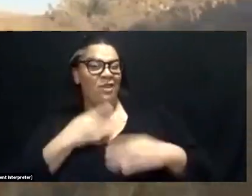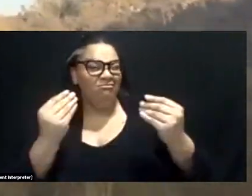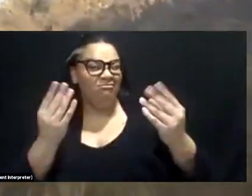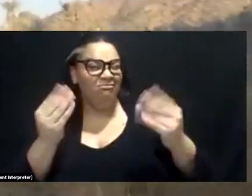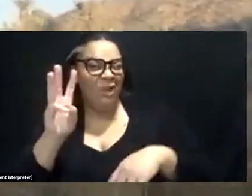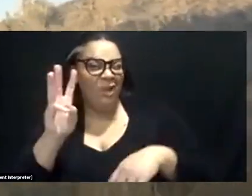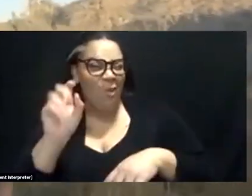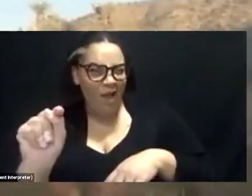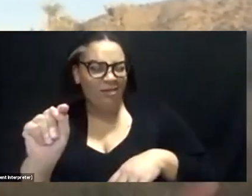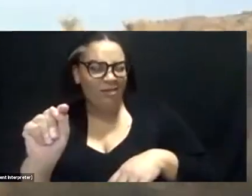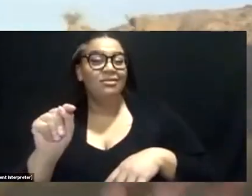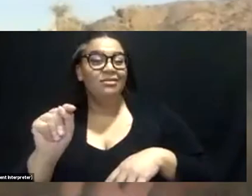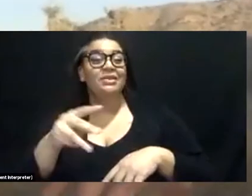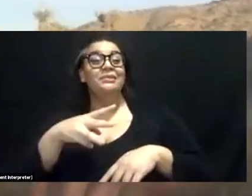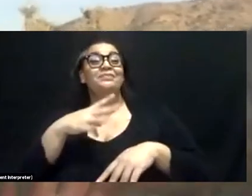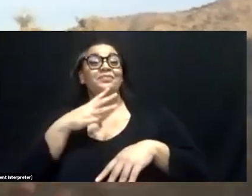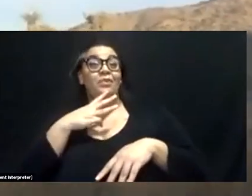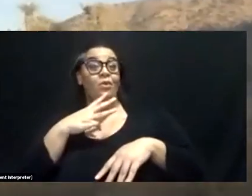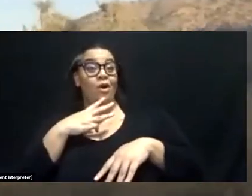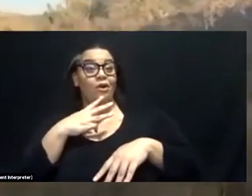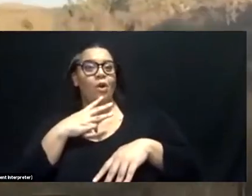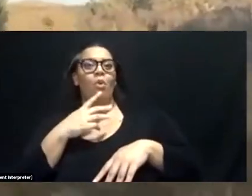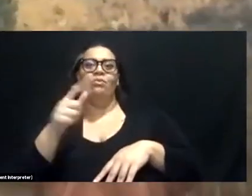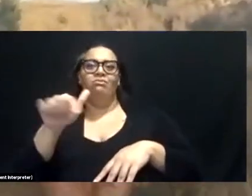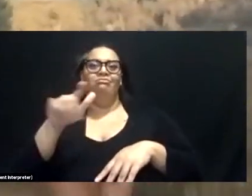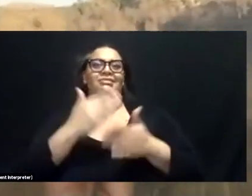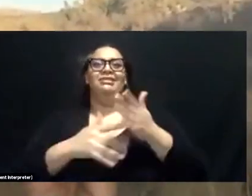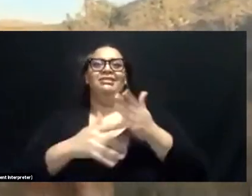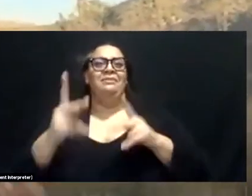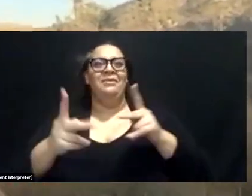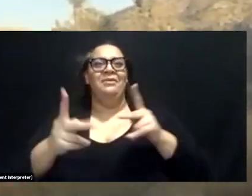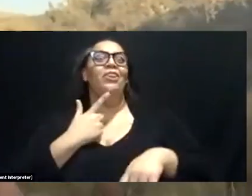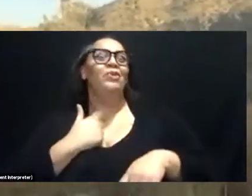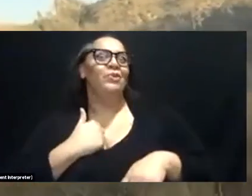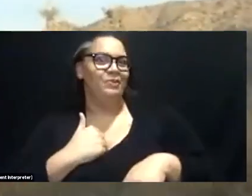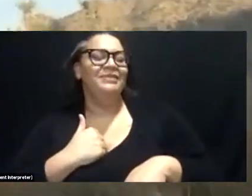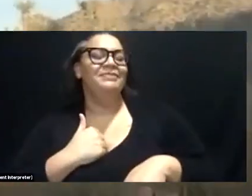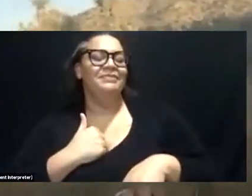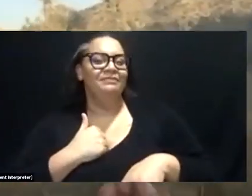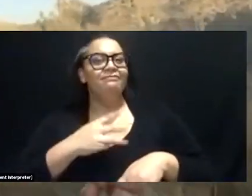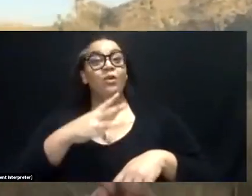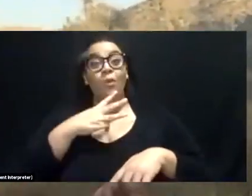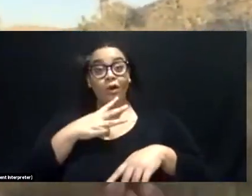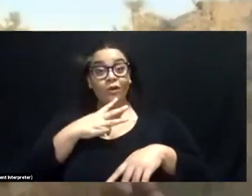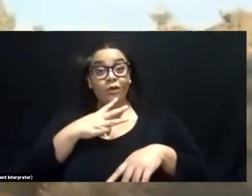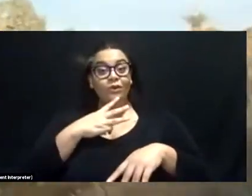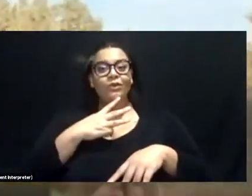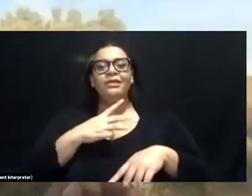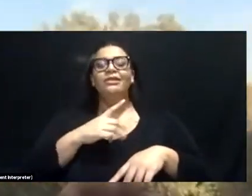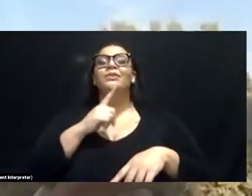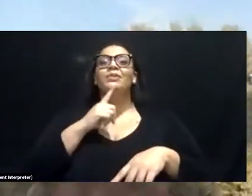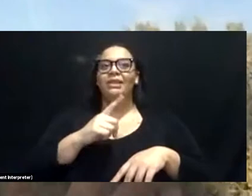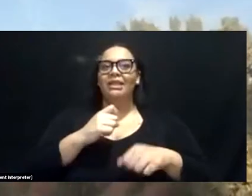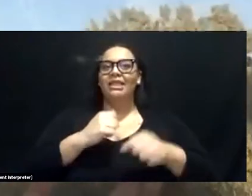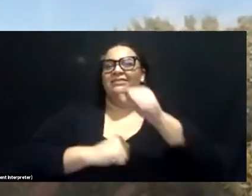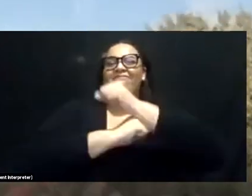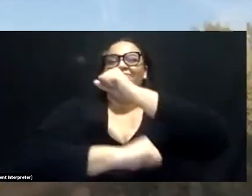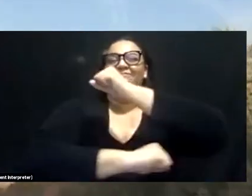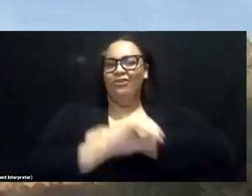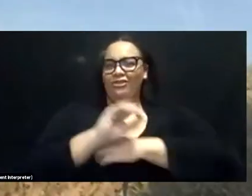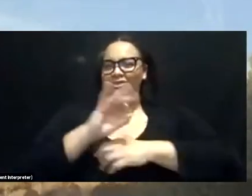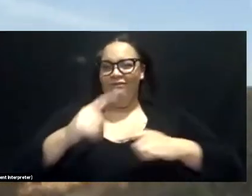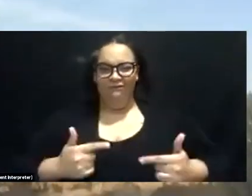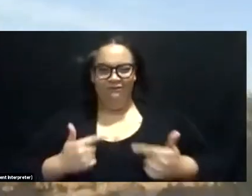Water is, oh yeah, some people are thirsty just thinking about it. Water is really foundational for life and in